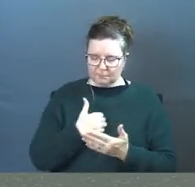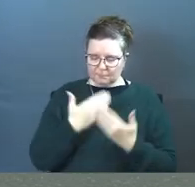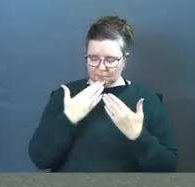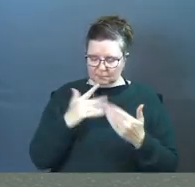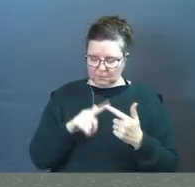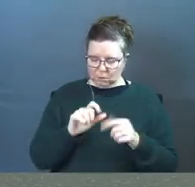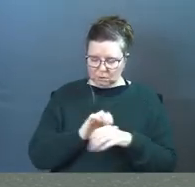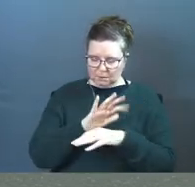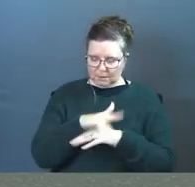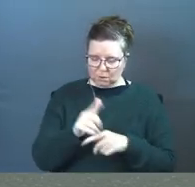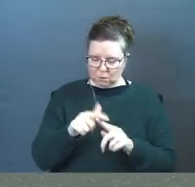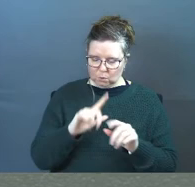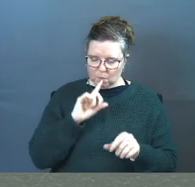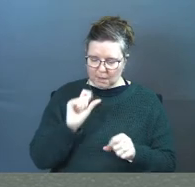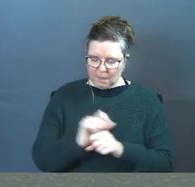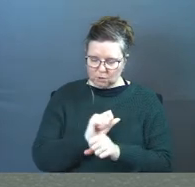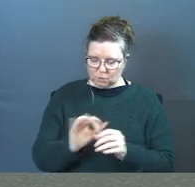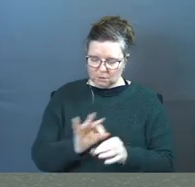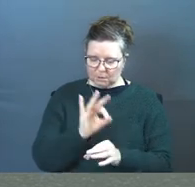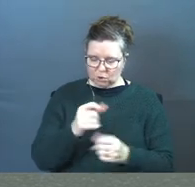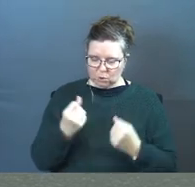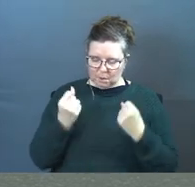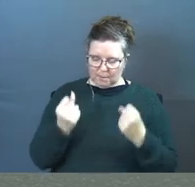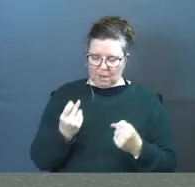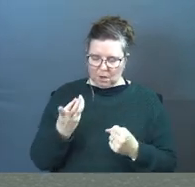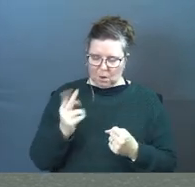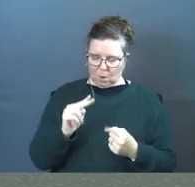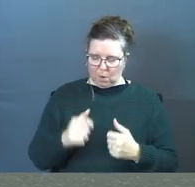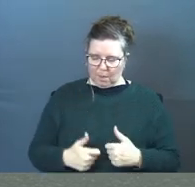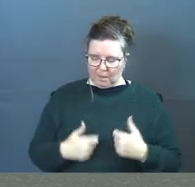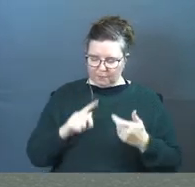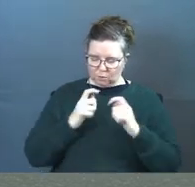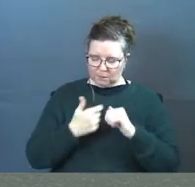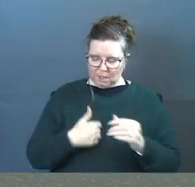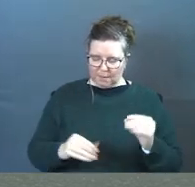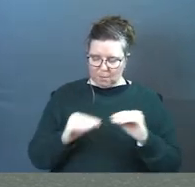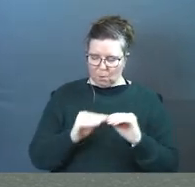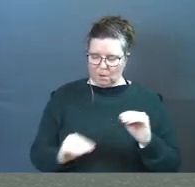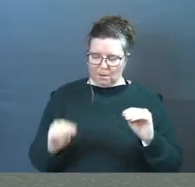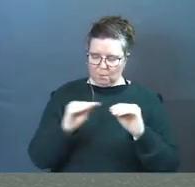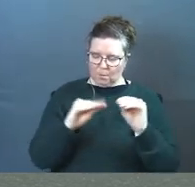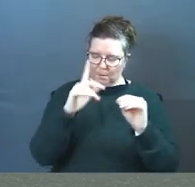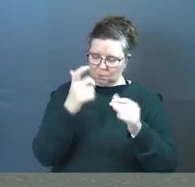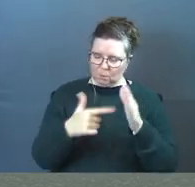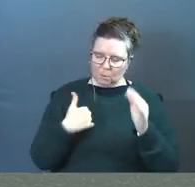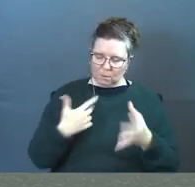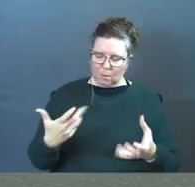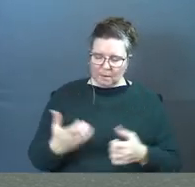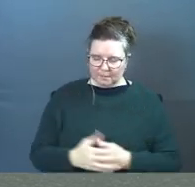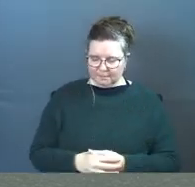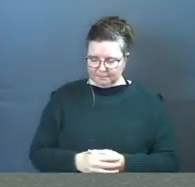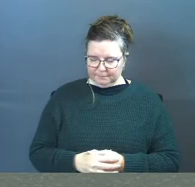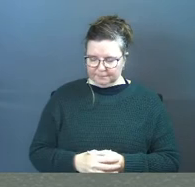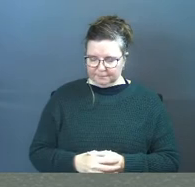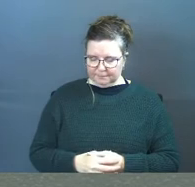gratitude to spill over into actual spiritual power in our own lives to change us more and more and more because it's what we want